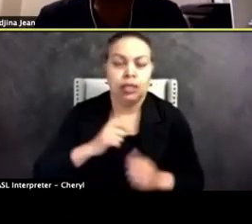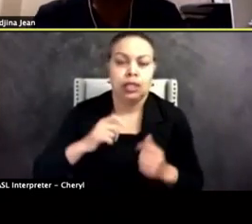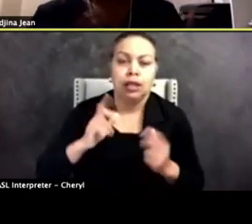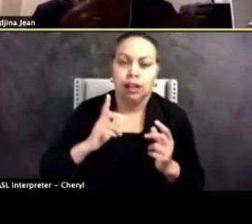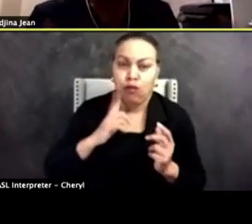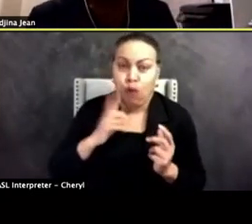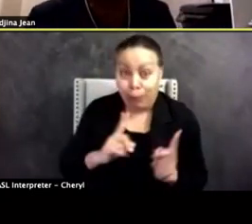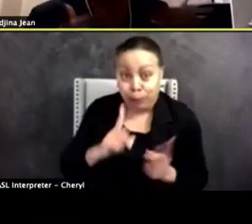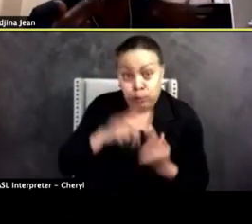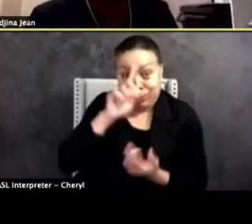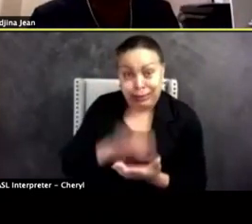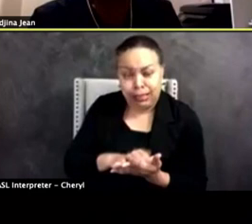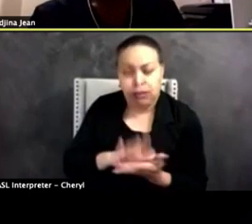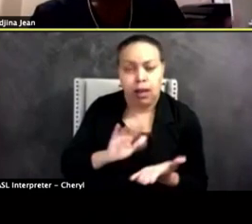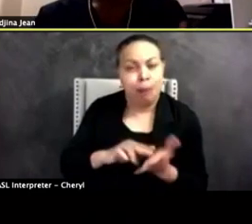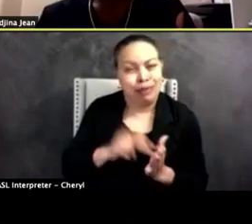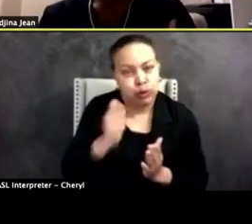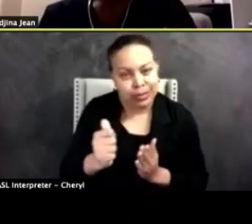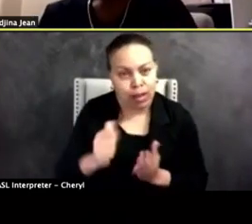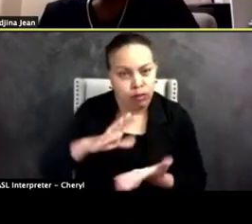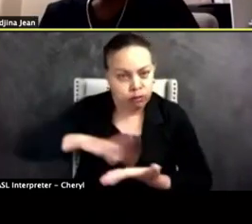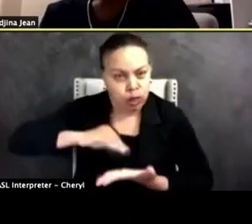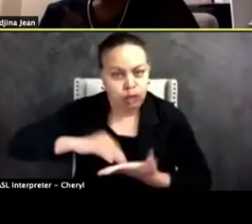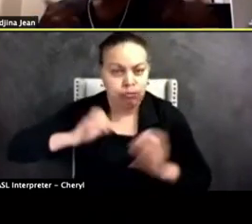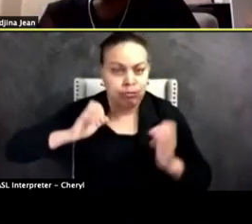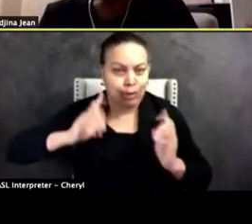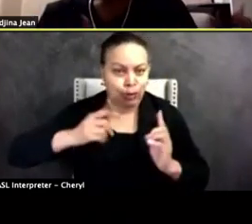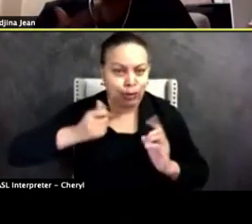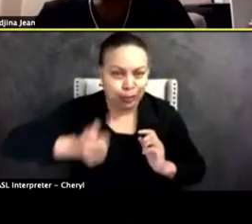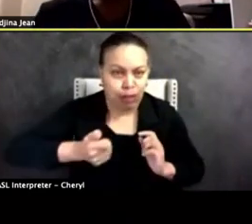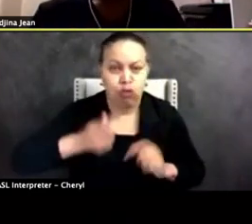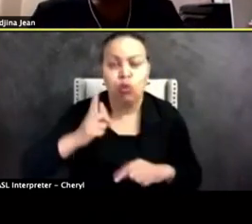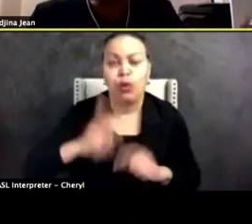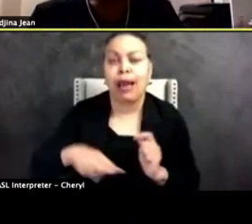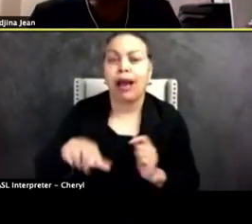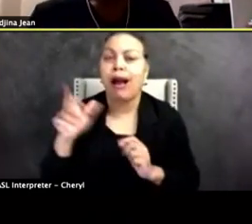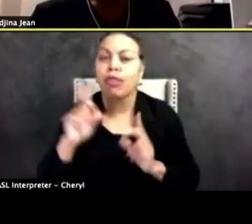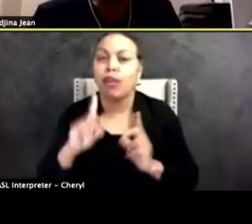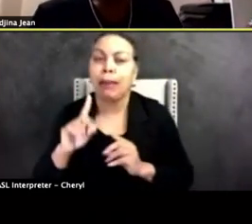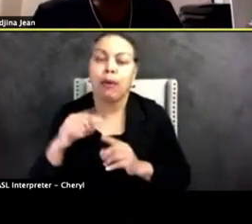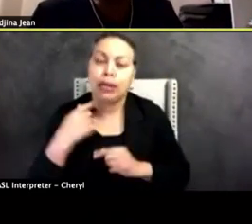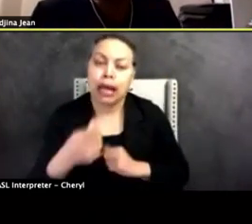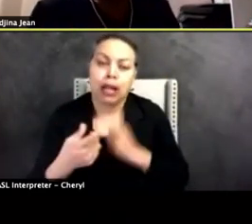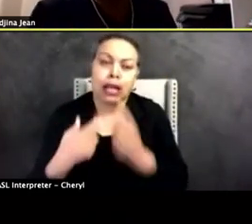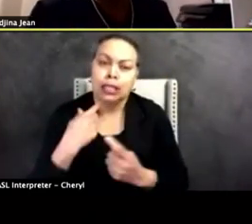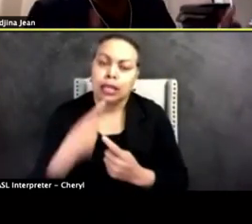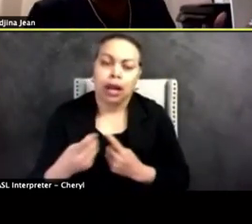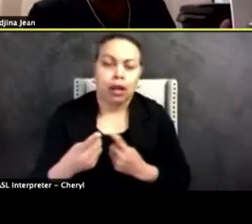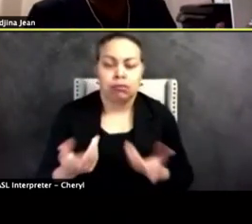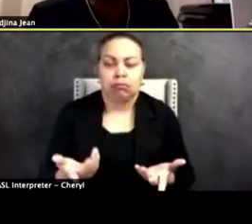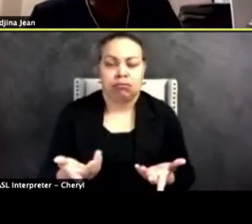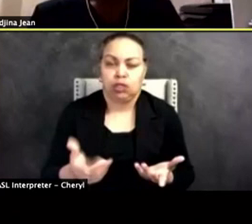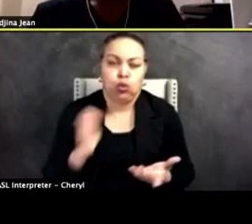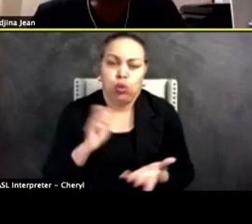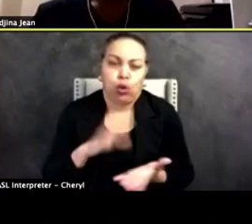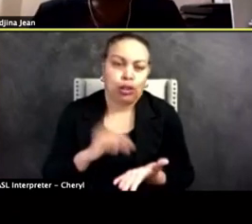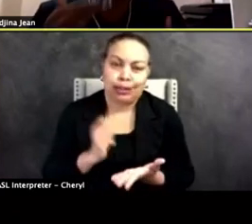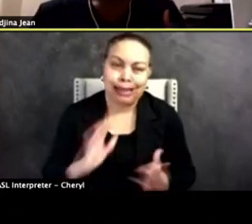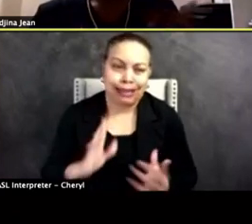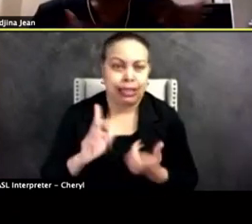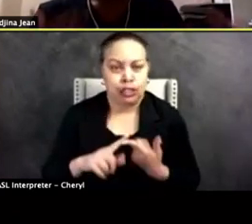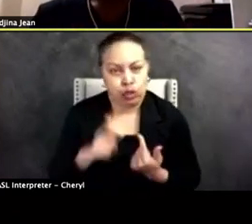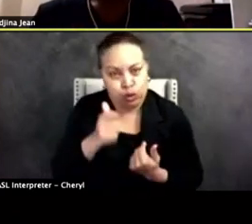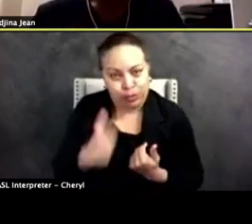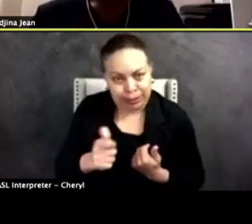You need to start educating yourself. You can't keep getting educated, getting educated, and you're not going to learn anything until you actually